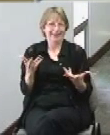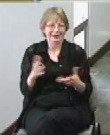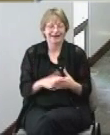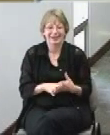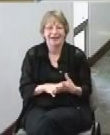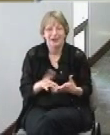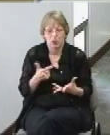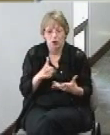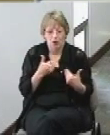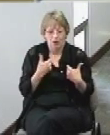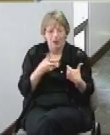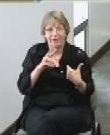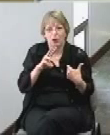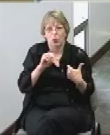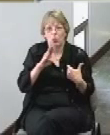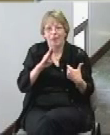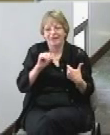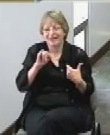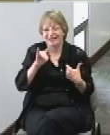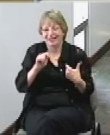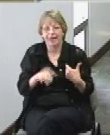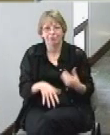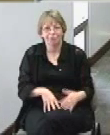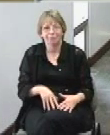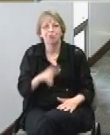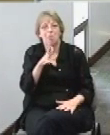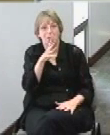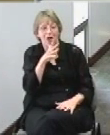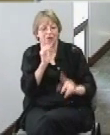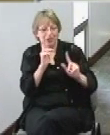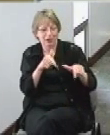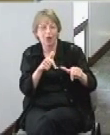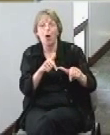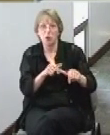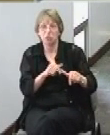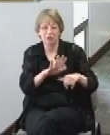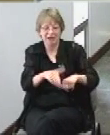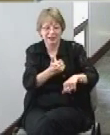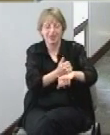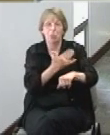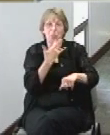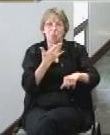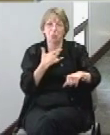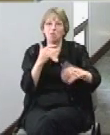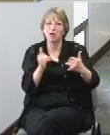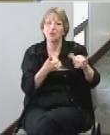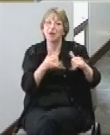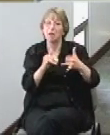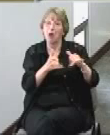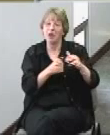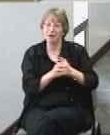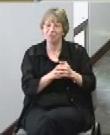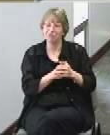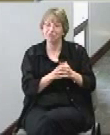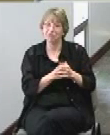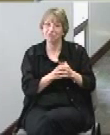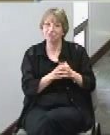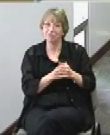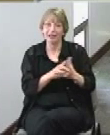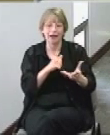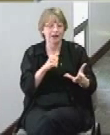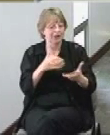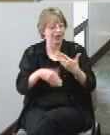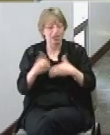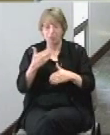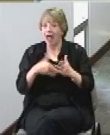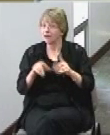moms can go on the website and book their birthday party whenever they want it didn't used